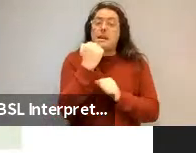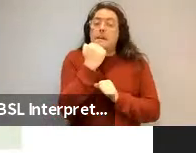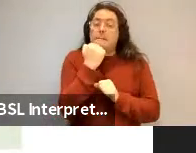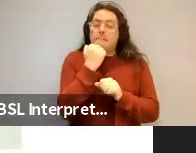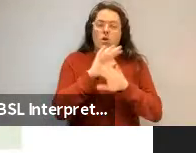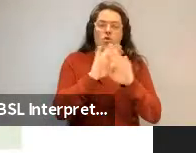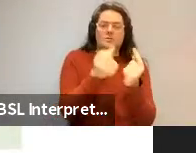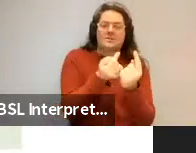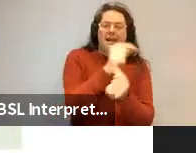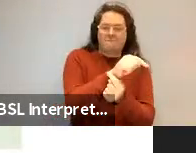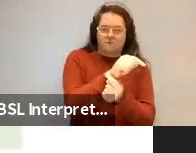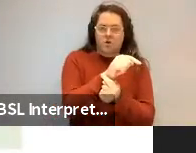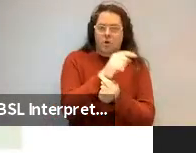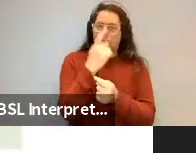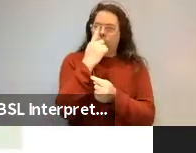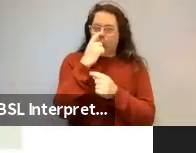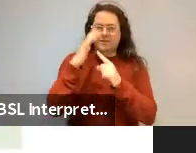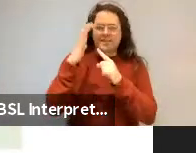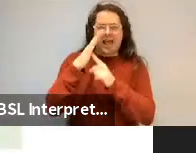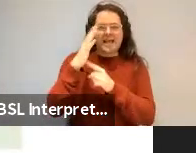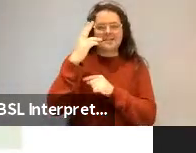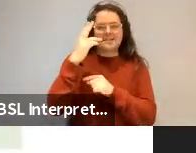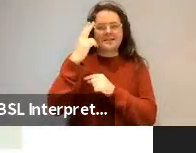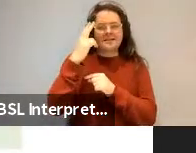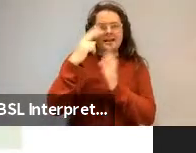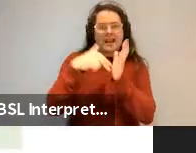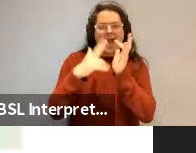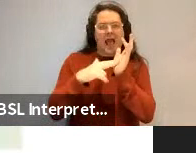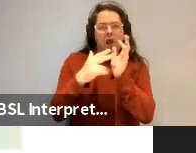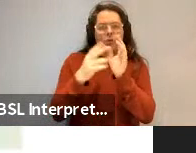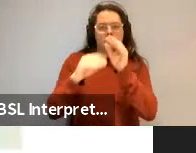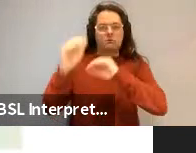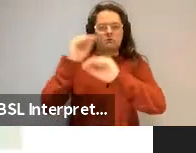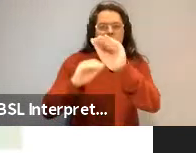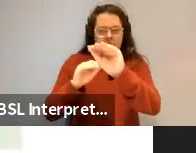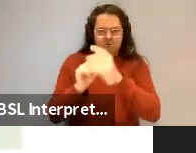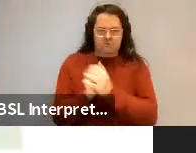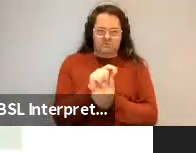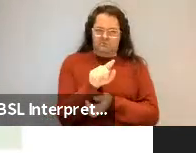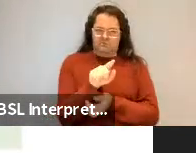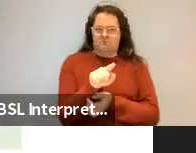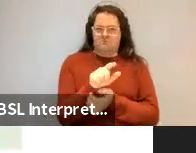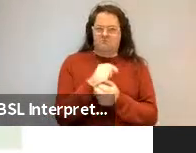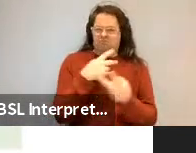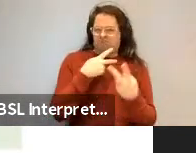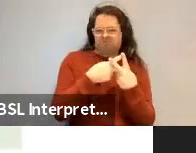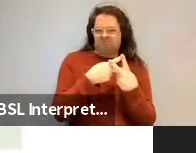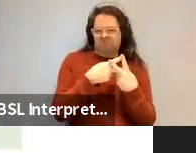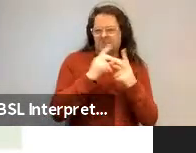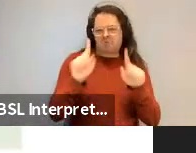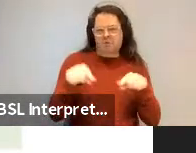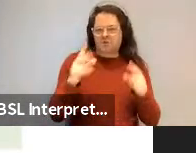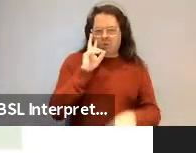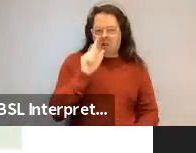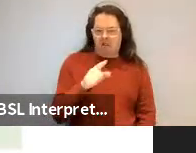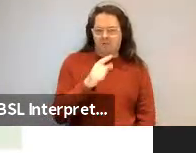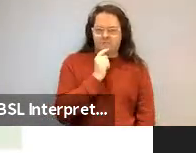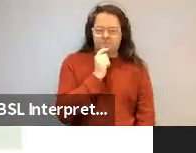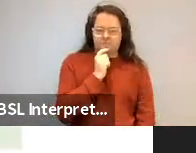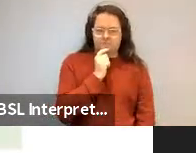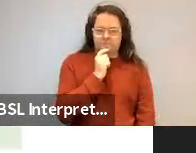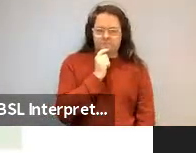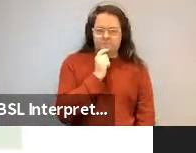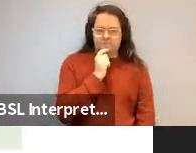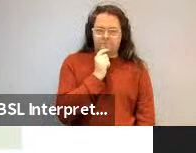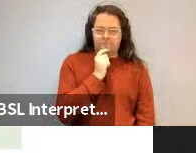in. But that's, Shira has a belly button and her mommy has one belly button too. Do you hear that that sounds odd?